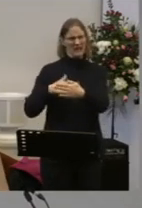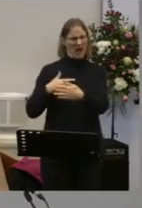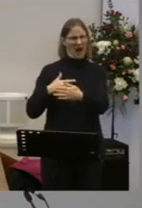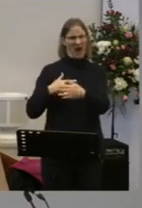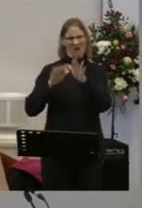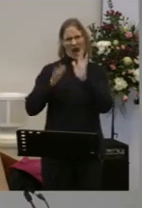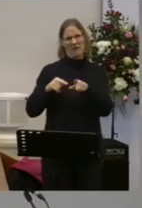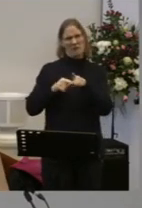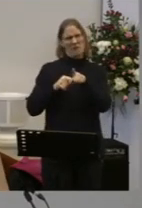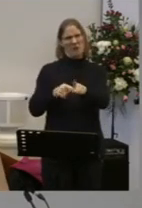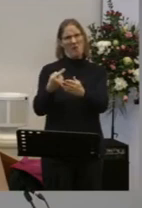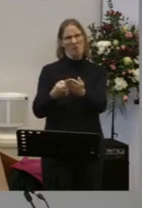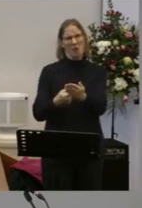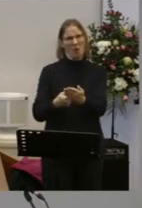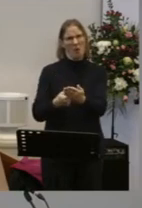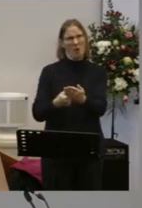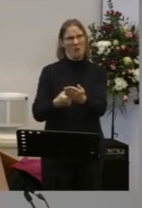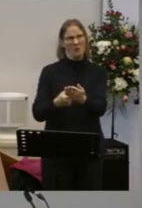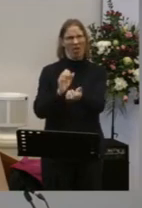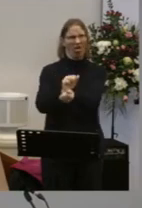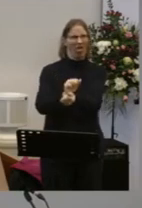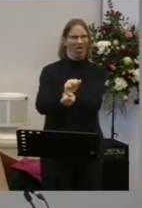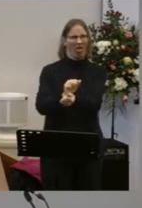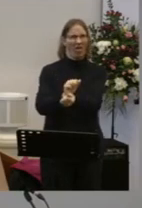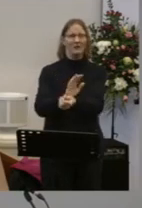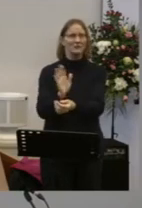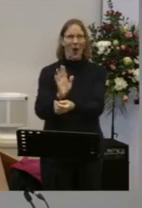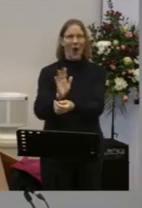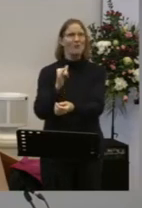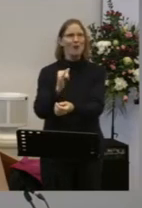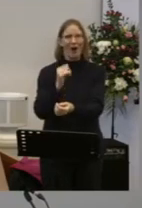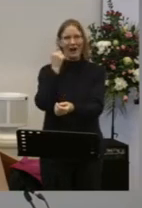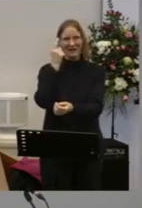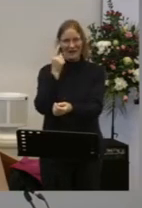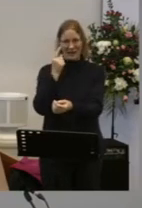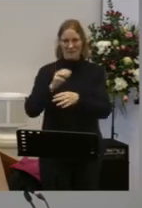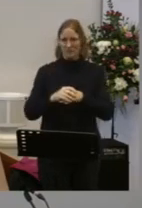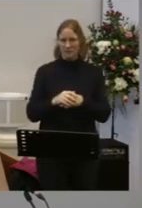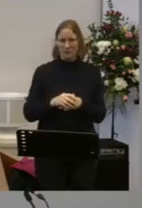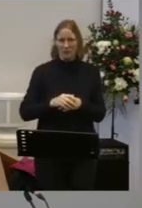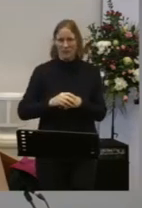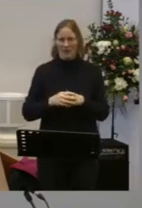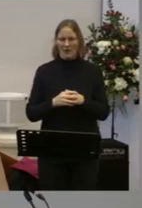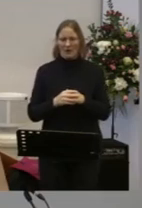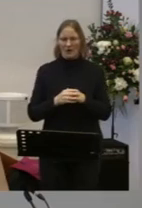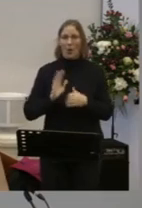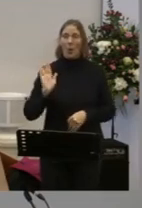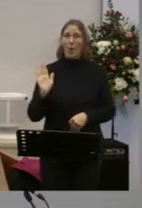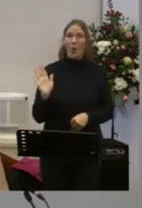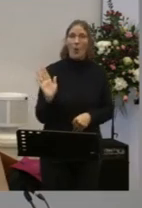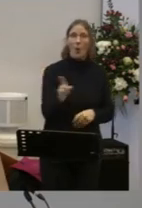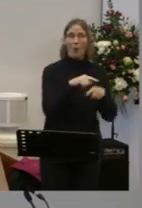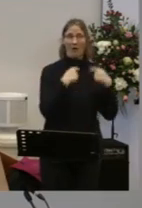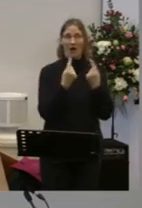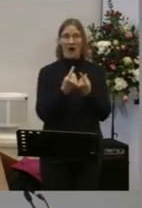But it misses something profound about life Which is that all of us Believers or otherwise Are